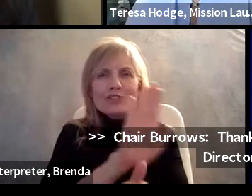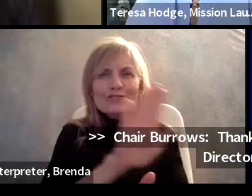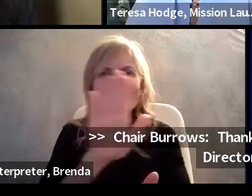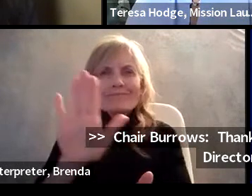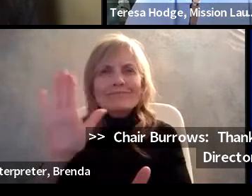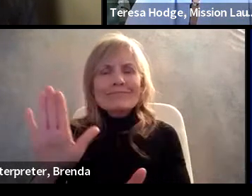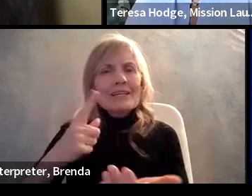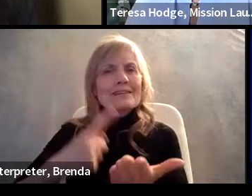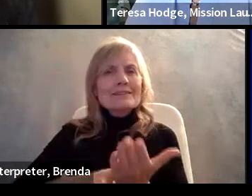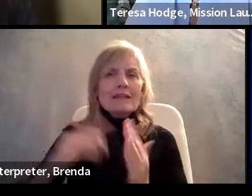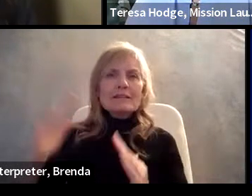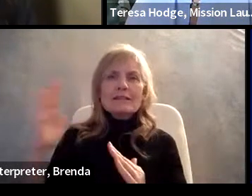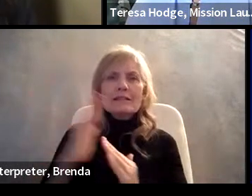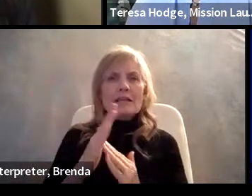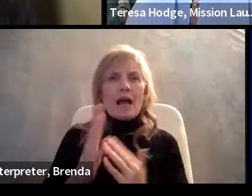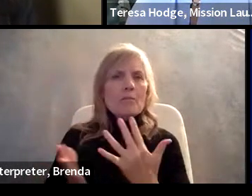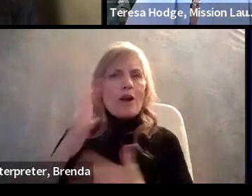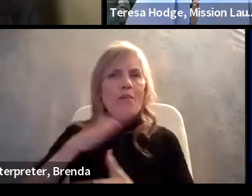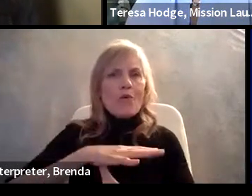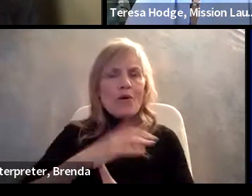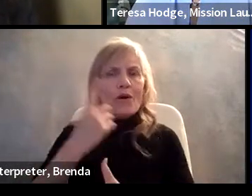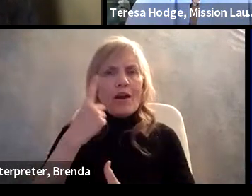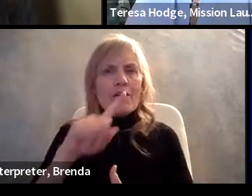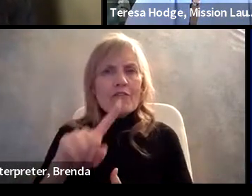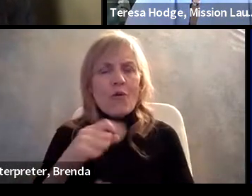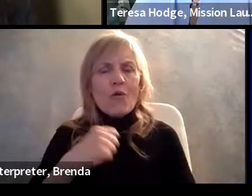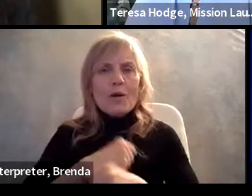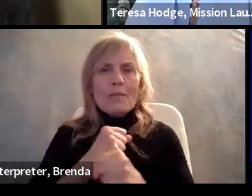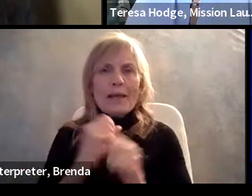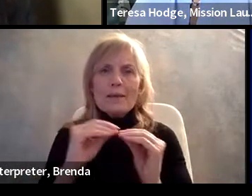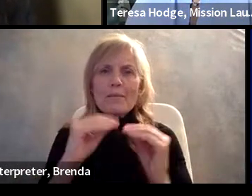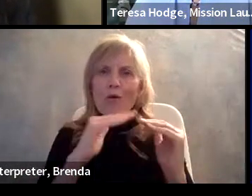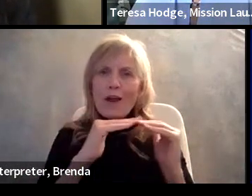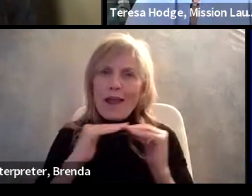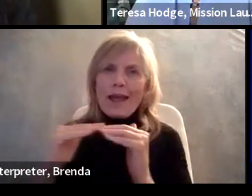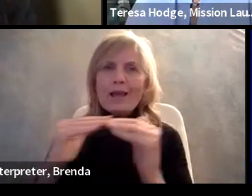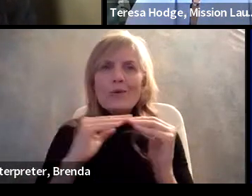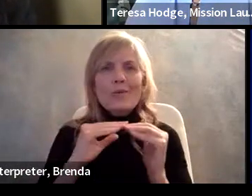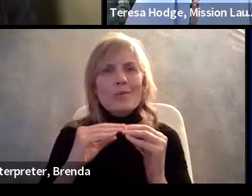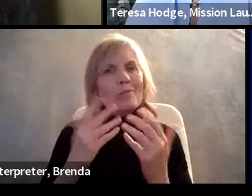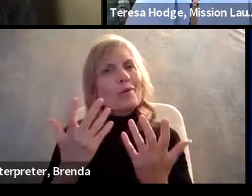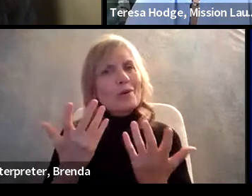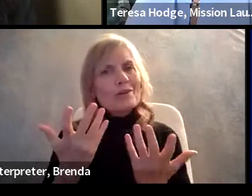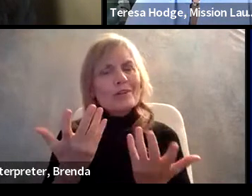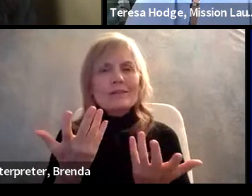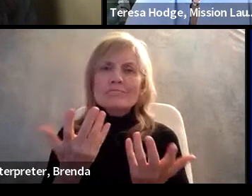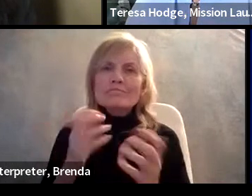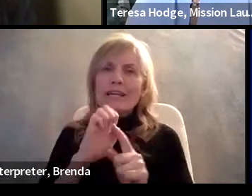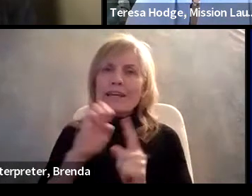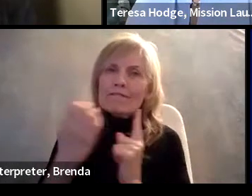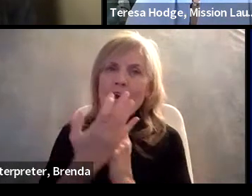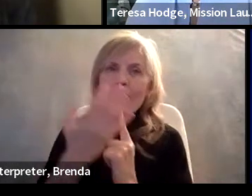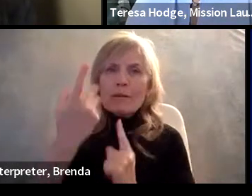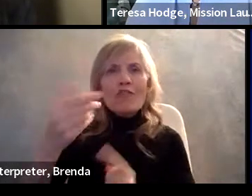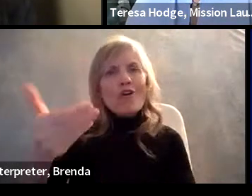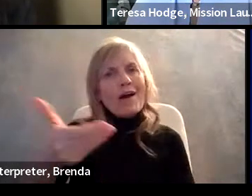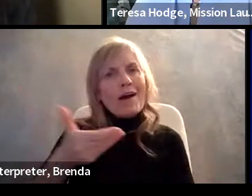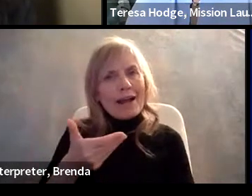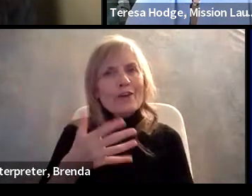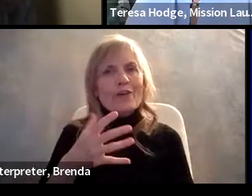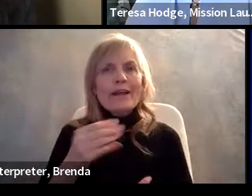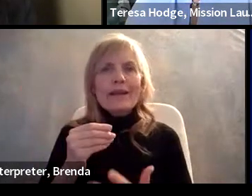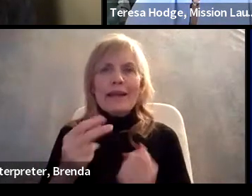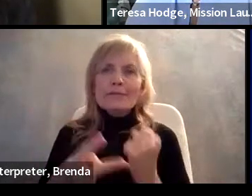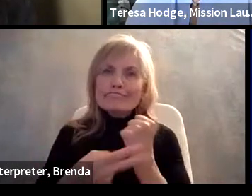to advance equity and meaningful change in recruitment and hiring practices. So why don't we start with